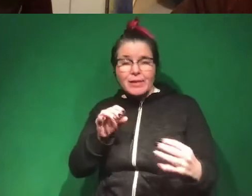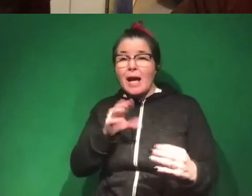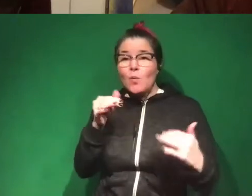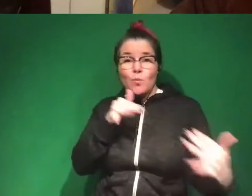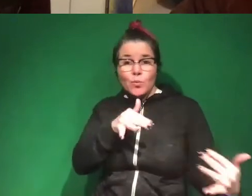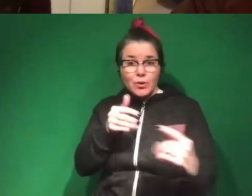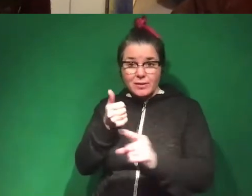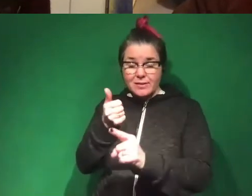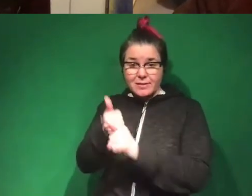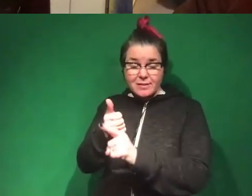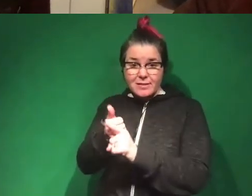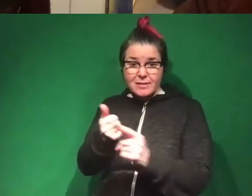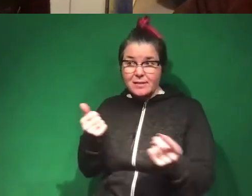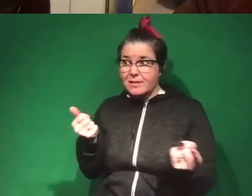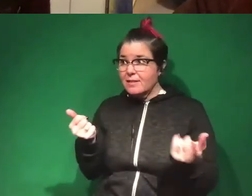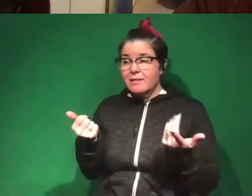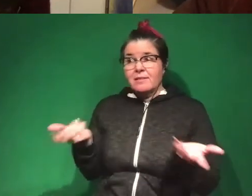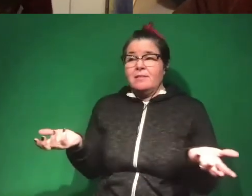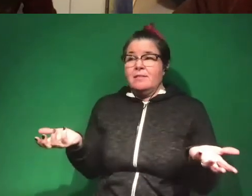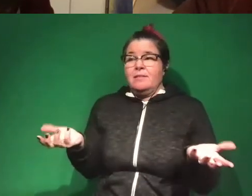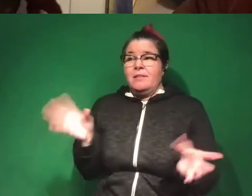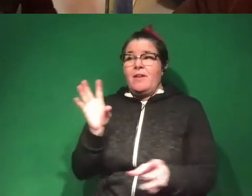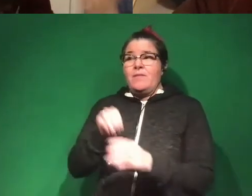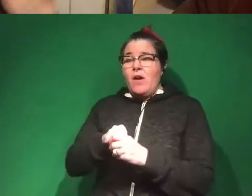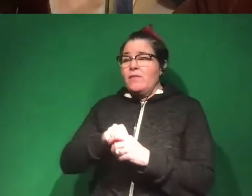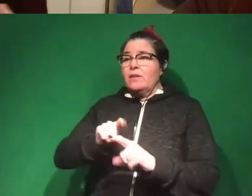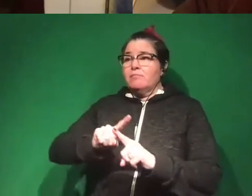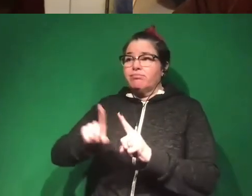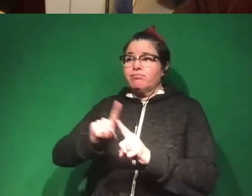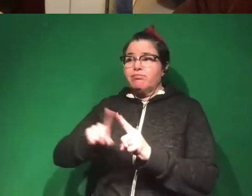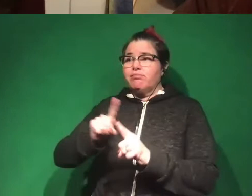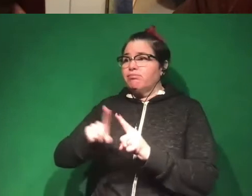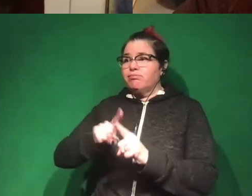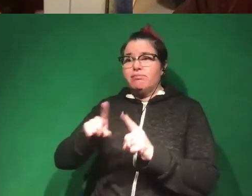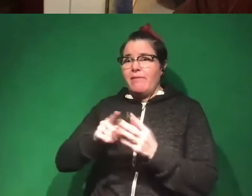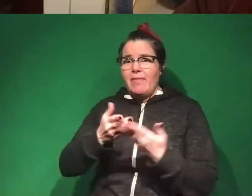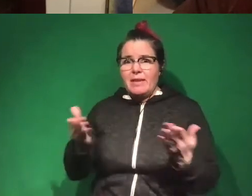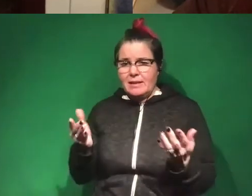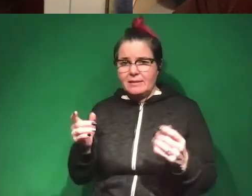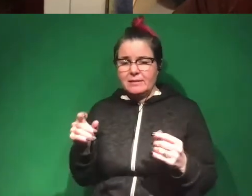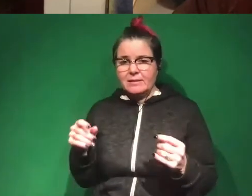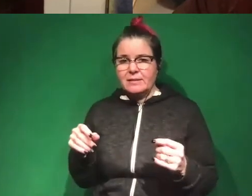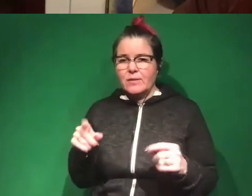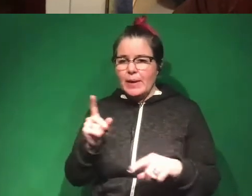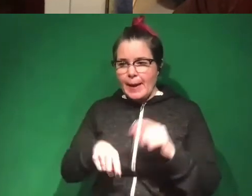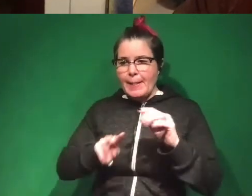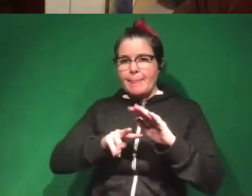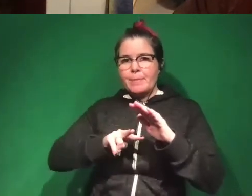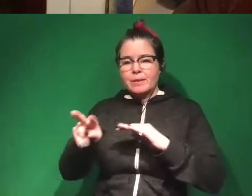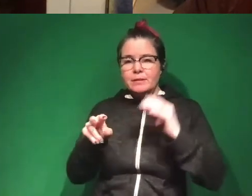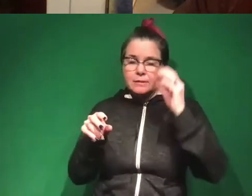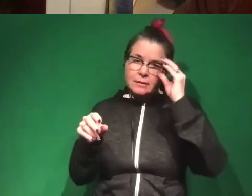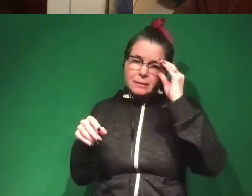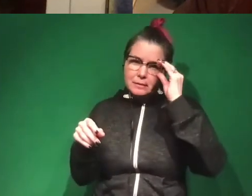something that is absolutely, you know, involves so many different variables that it's not like we can predict it, you know,